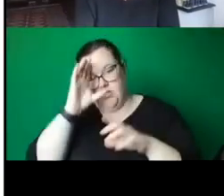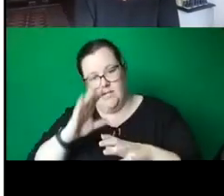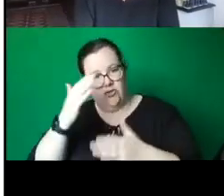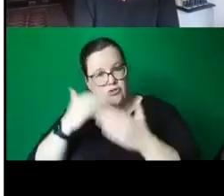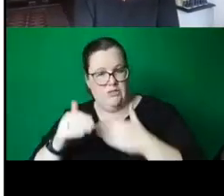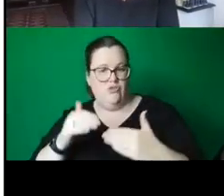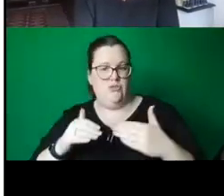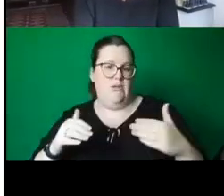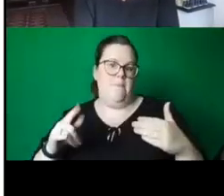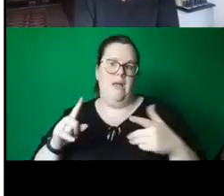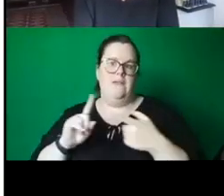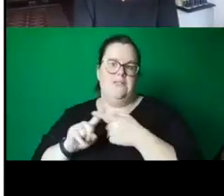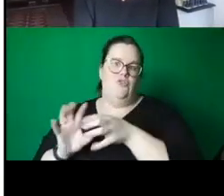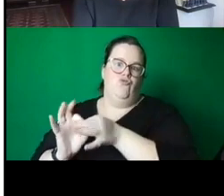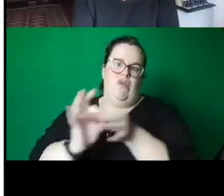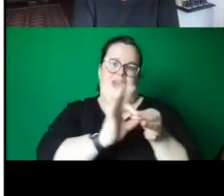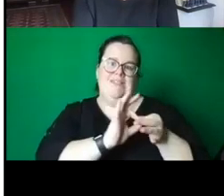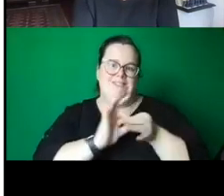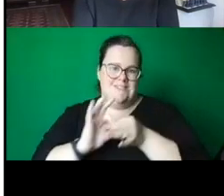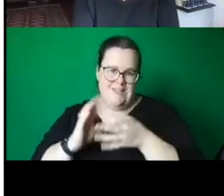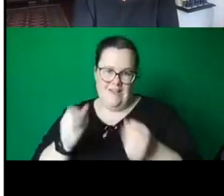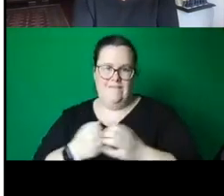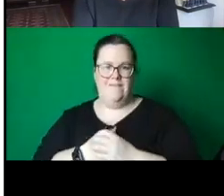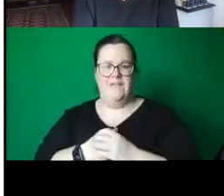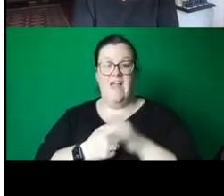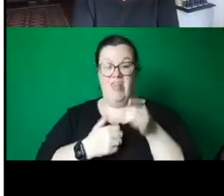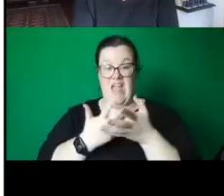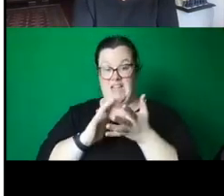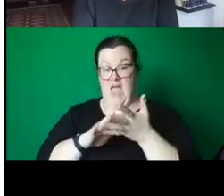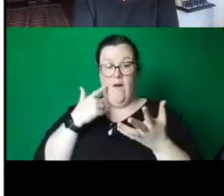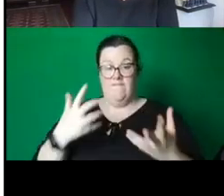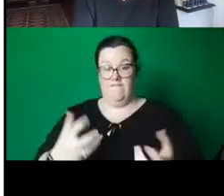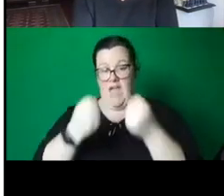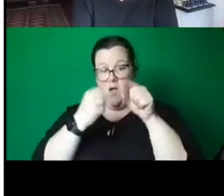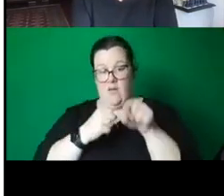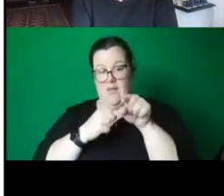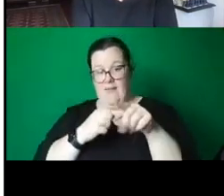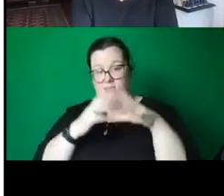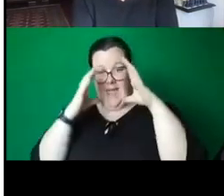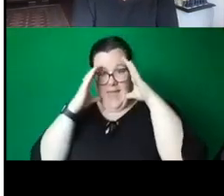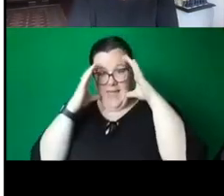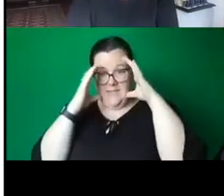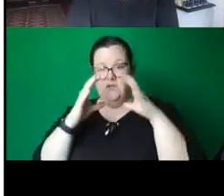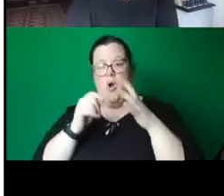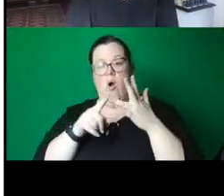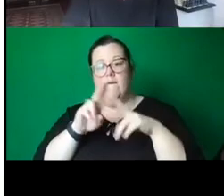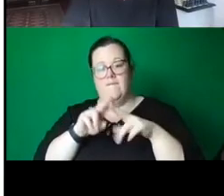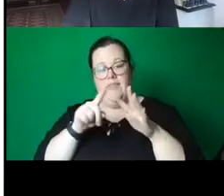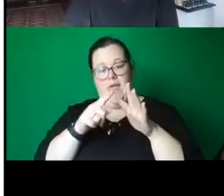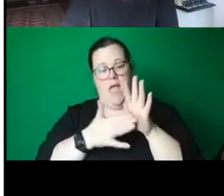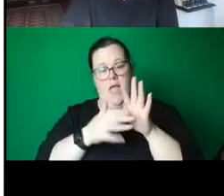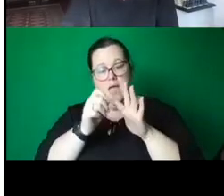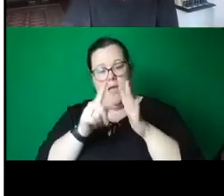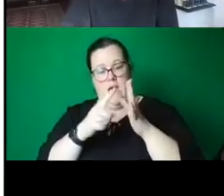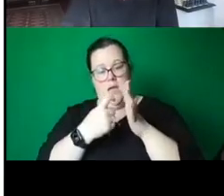This is how I discovered the original head of the Russian Emperor in Georgia when I was staying with the Toporidza family during my triennial exhibition.